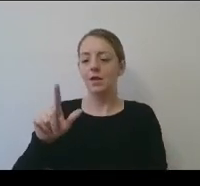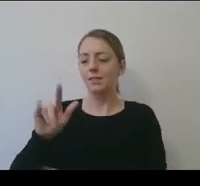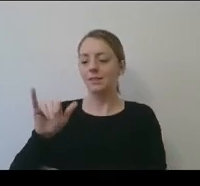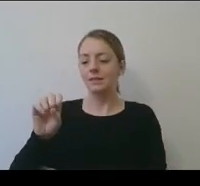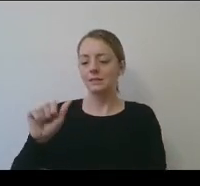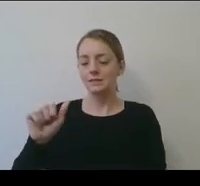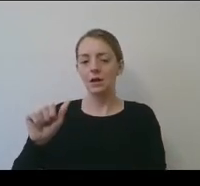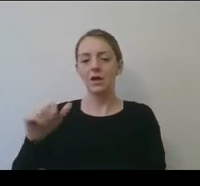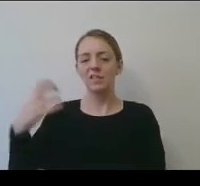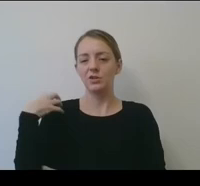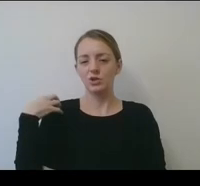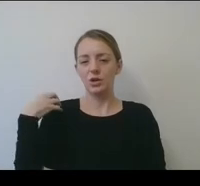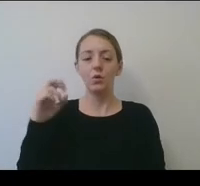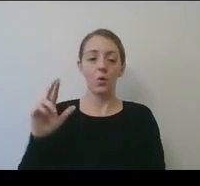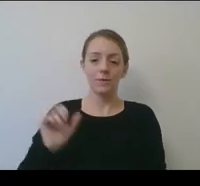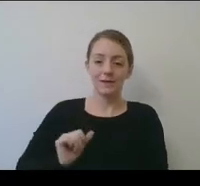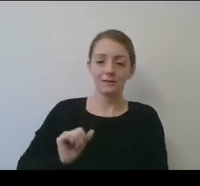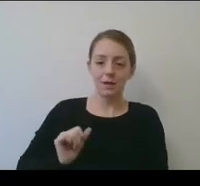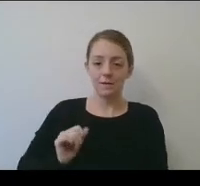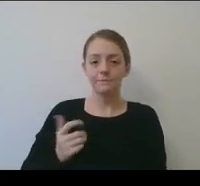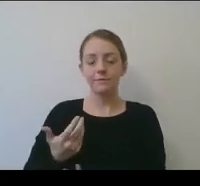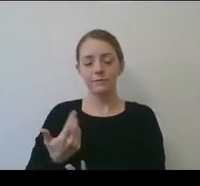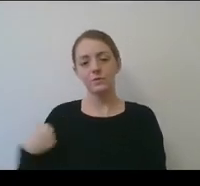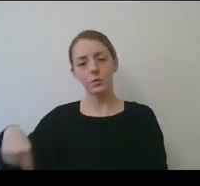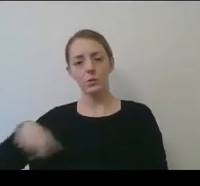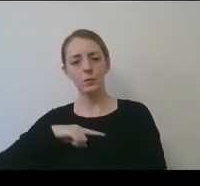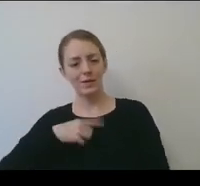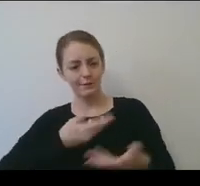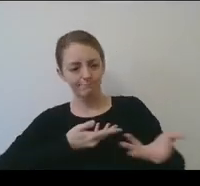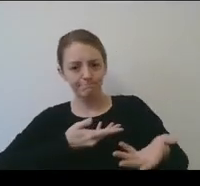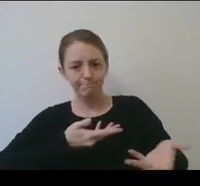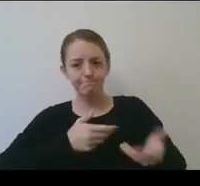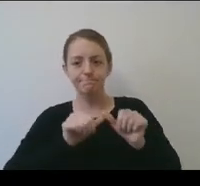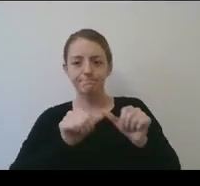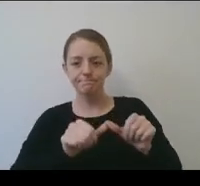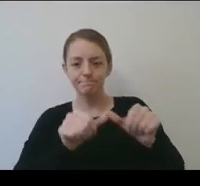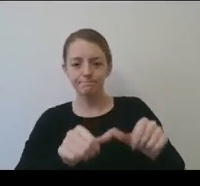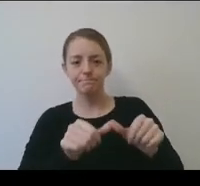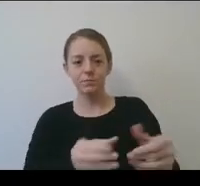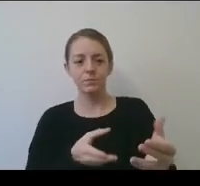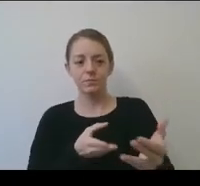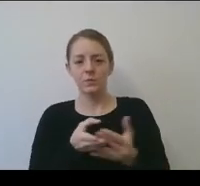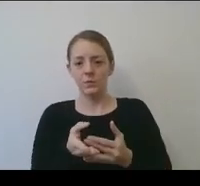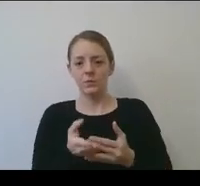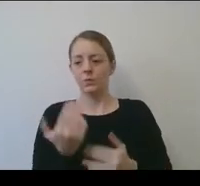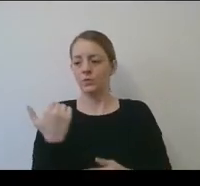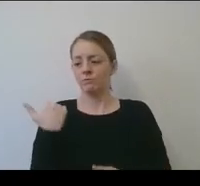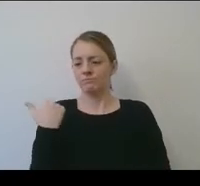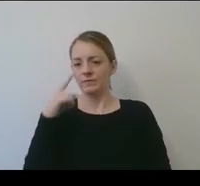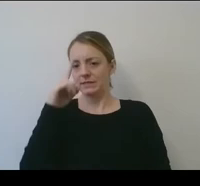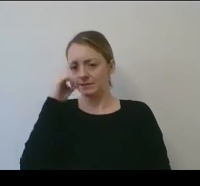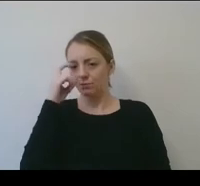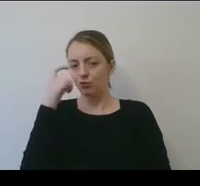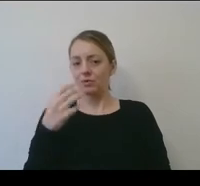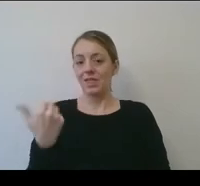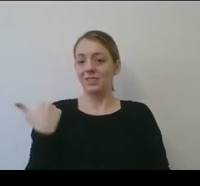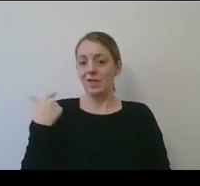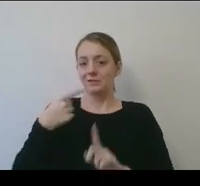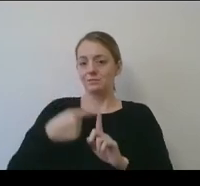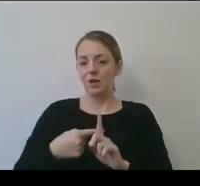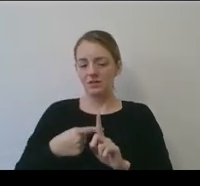Committee, or myself, and that took place all the way through the summer and even last month, so that'll continue.